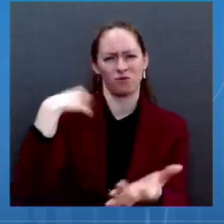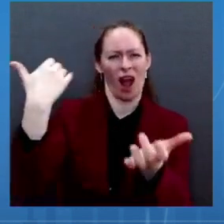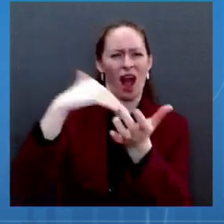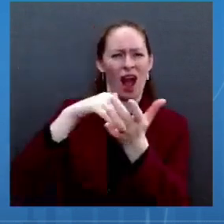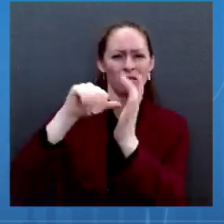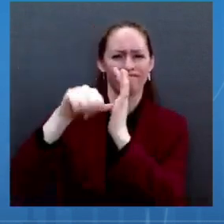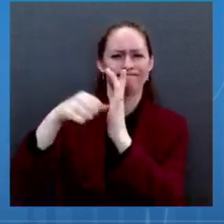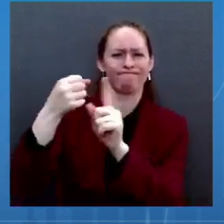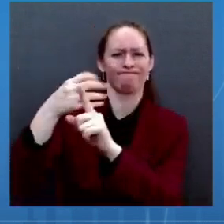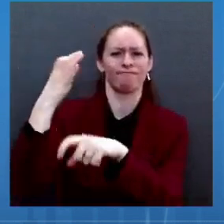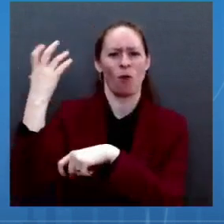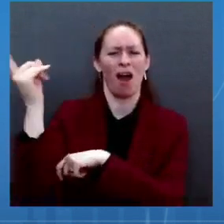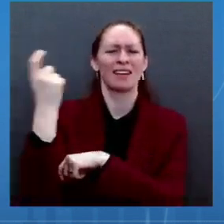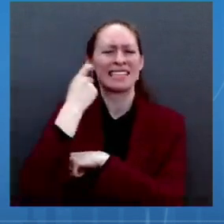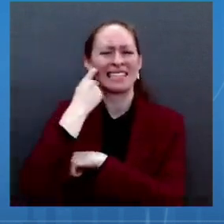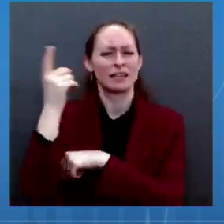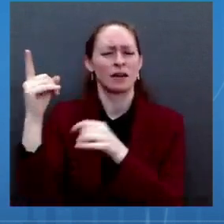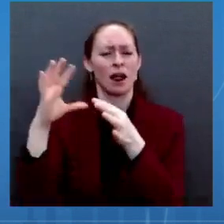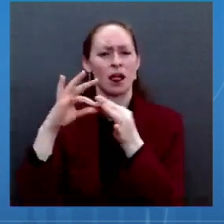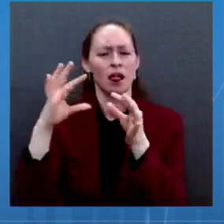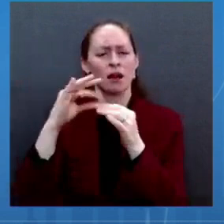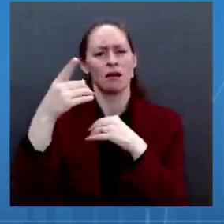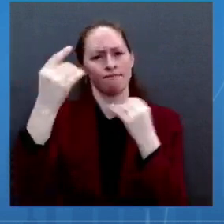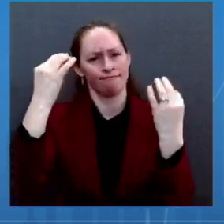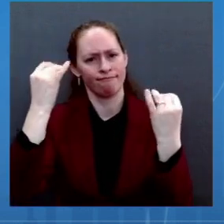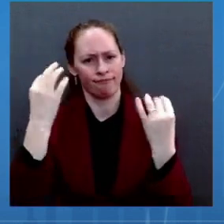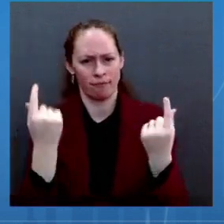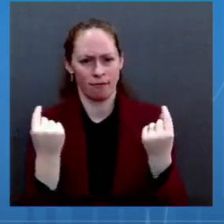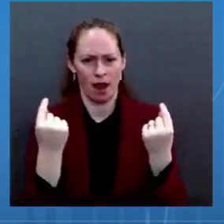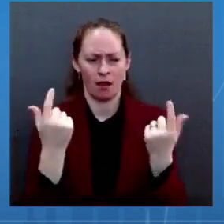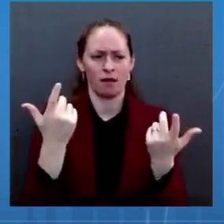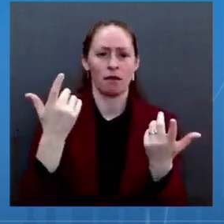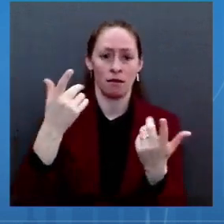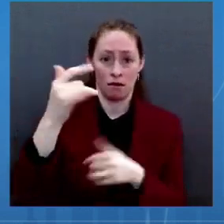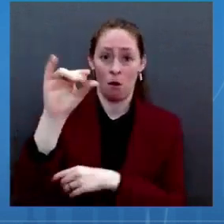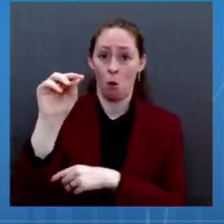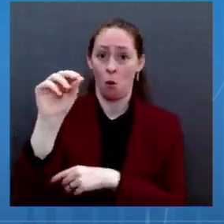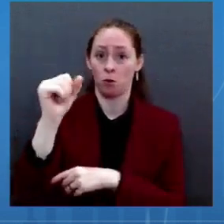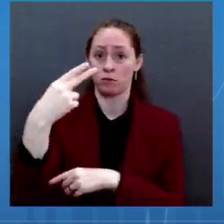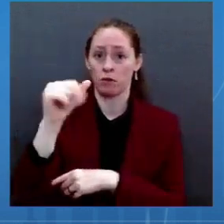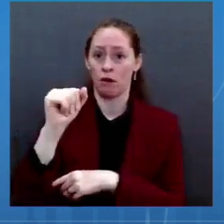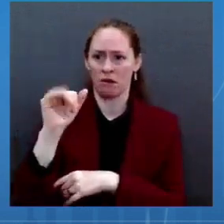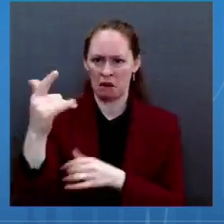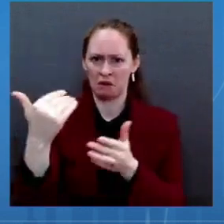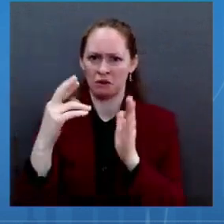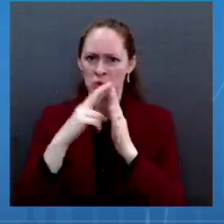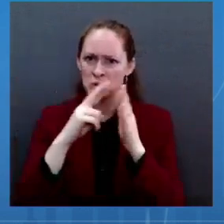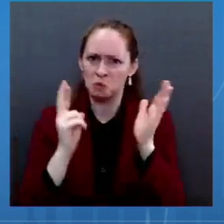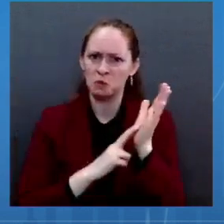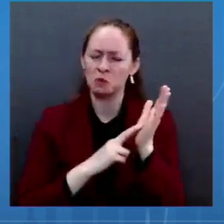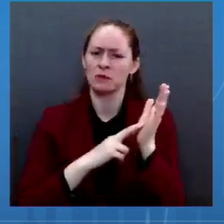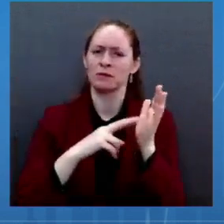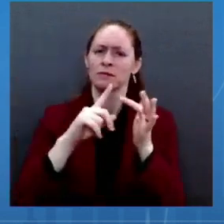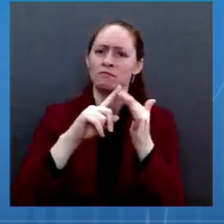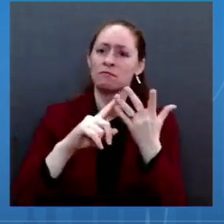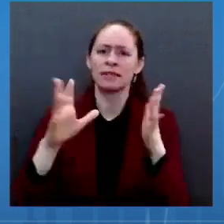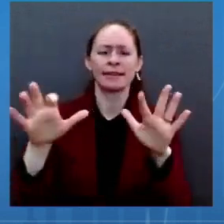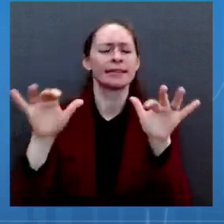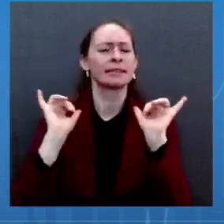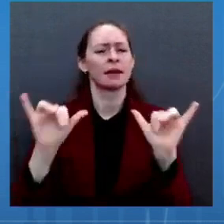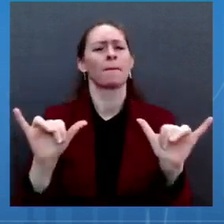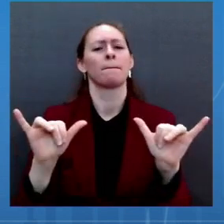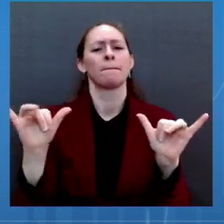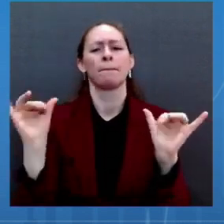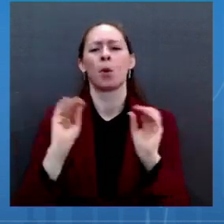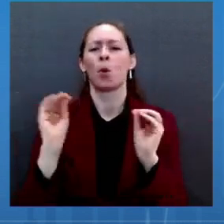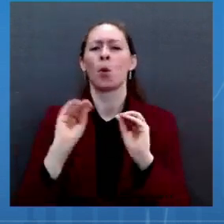the OSHA and CMS rules as other examples. That has not changed and we do not have any plans to change that. I do think it's